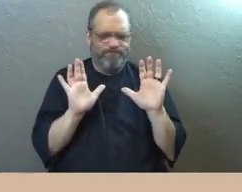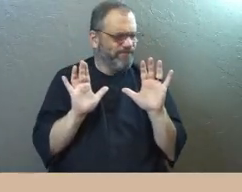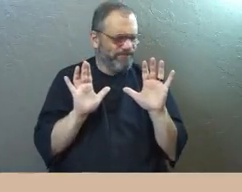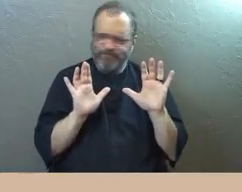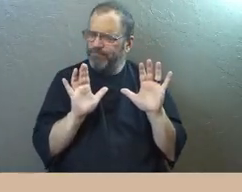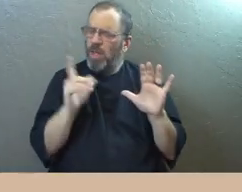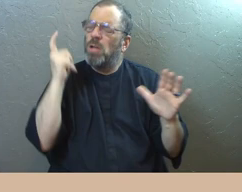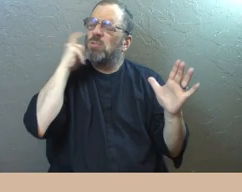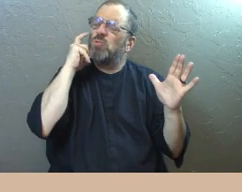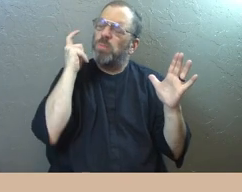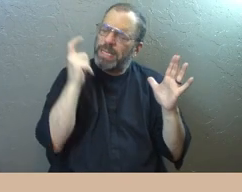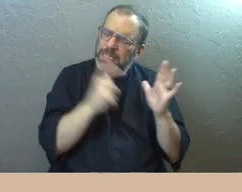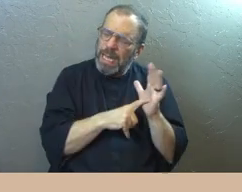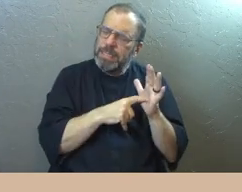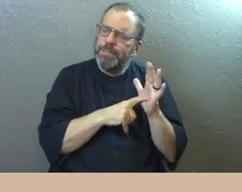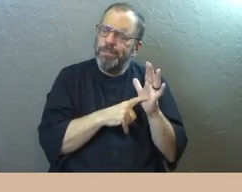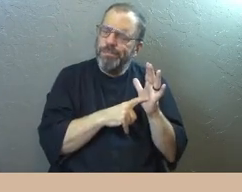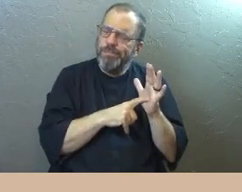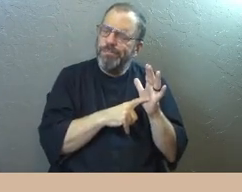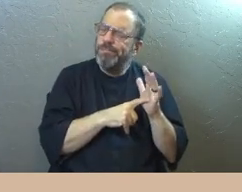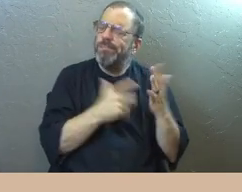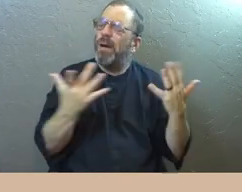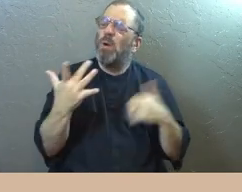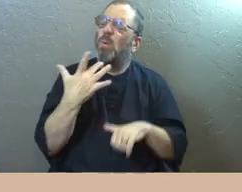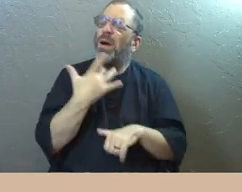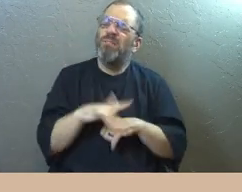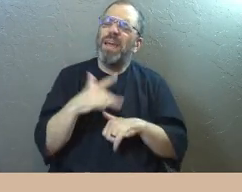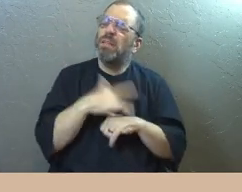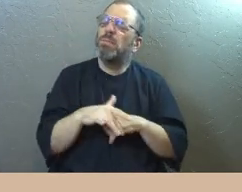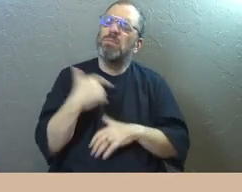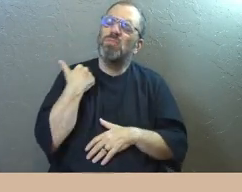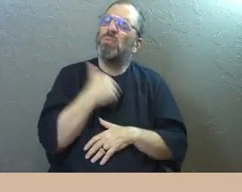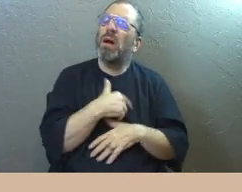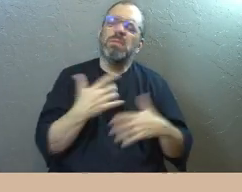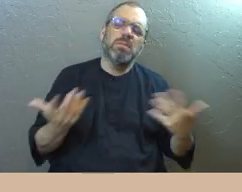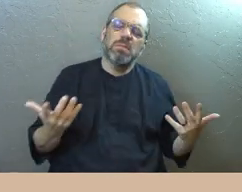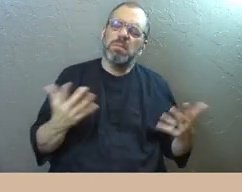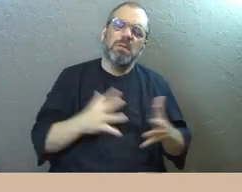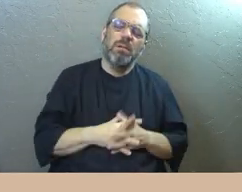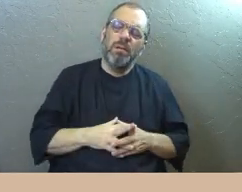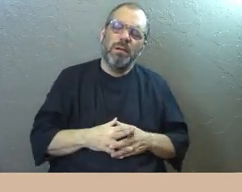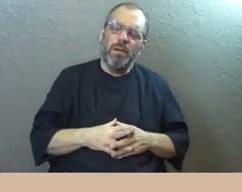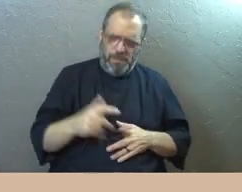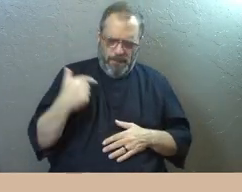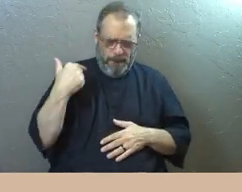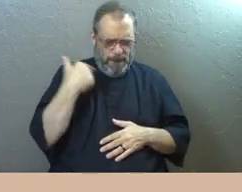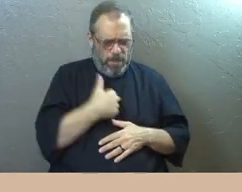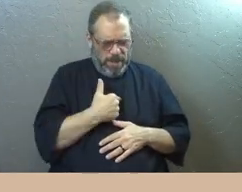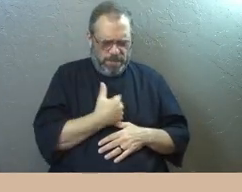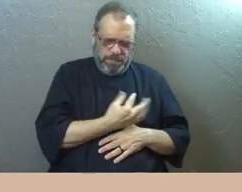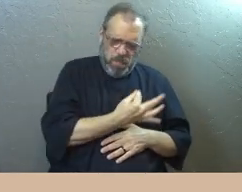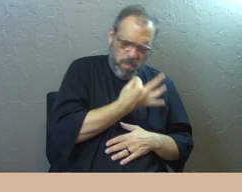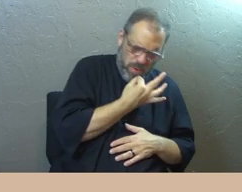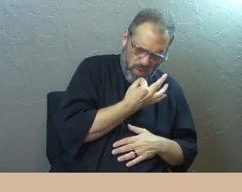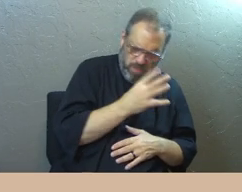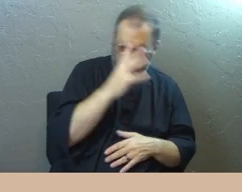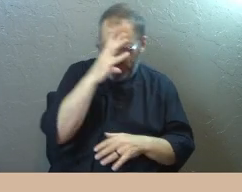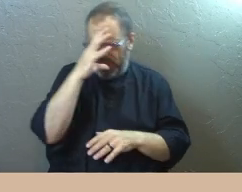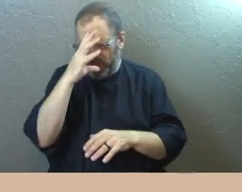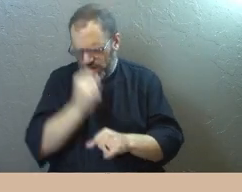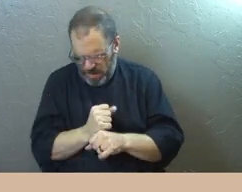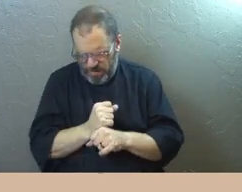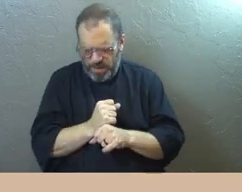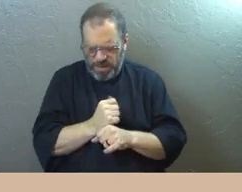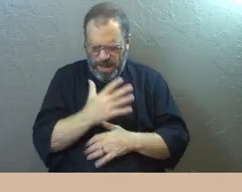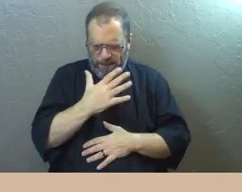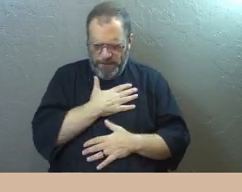right now to recognize what's available to us. God, that we can be bold and confident when